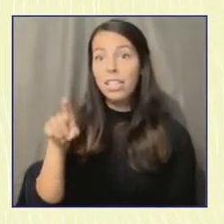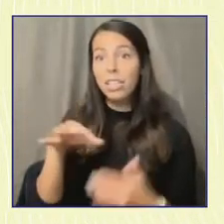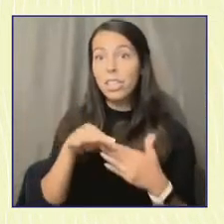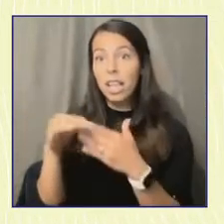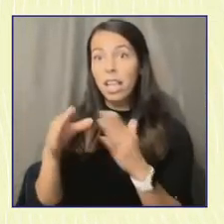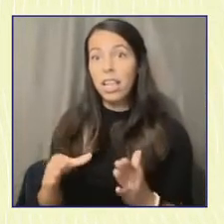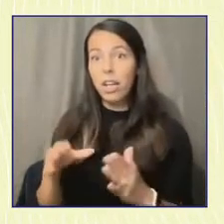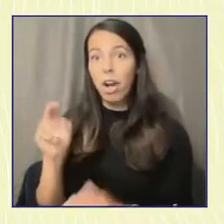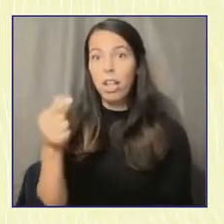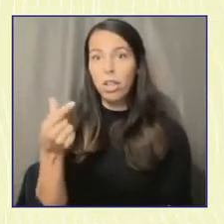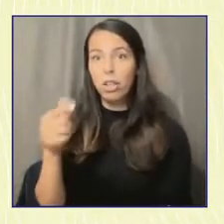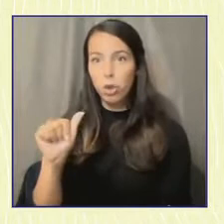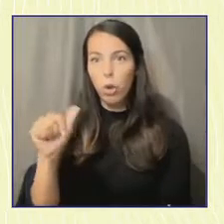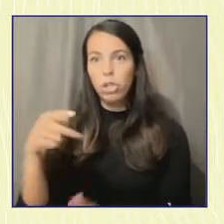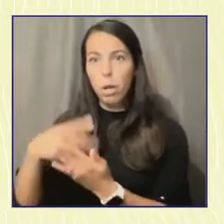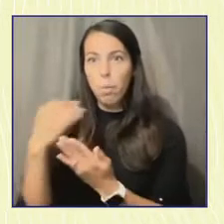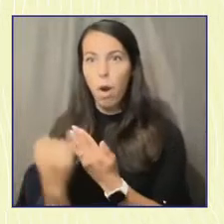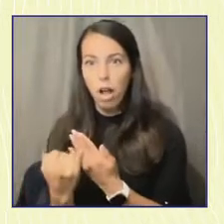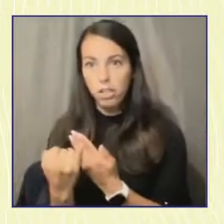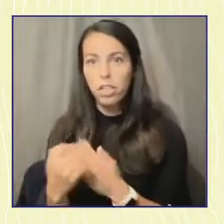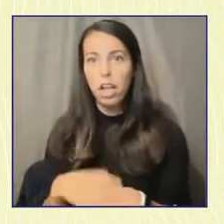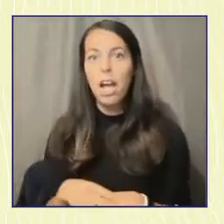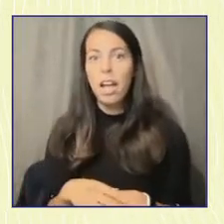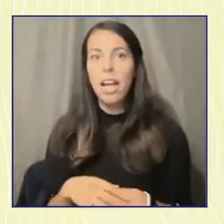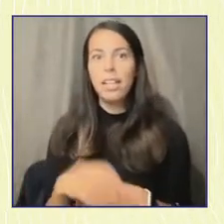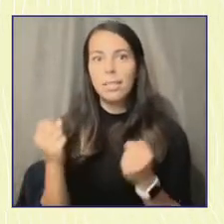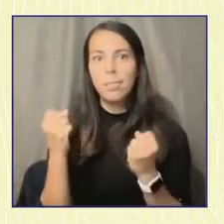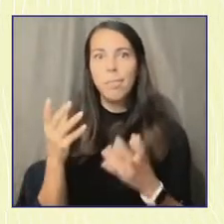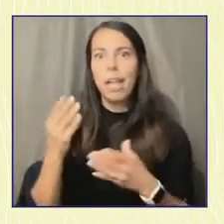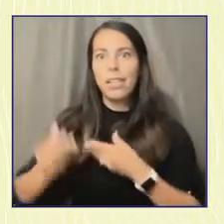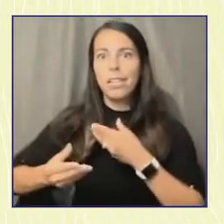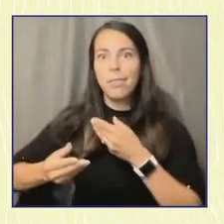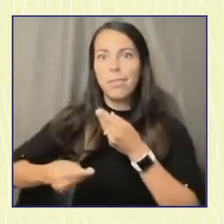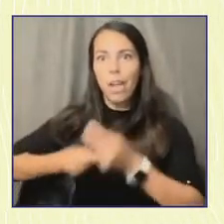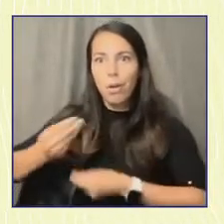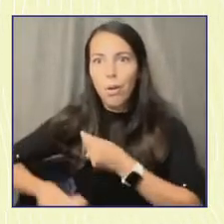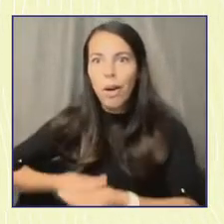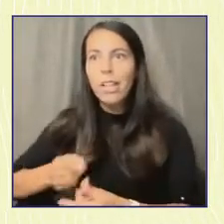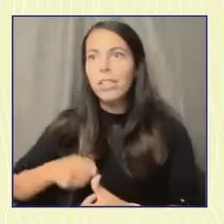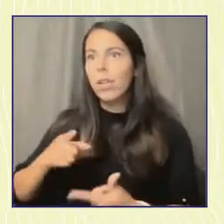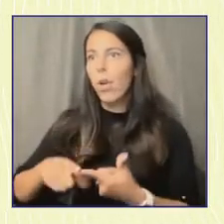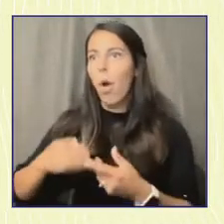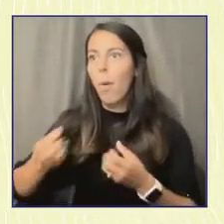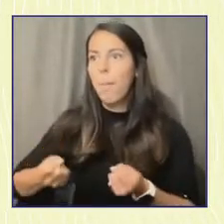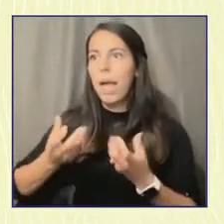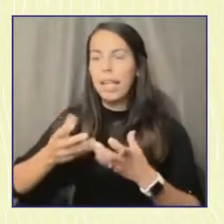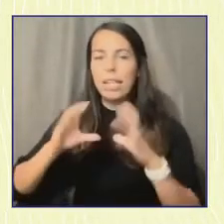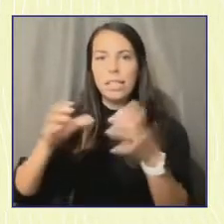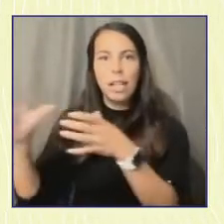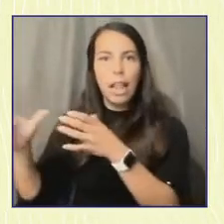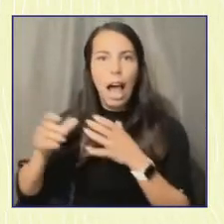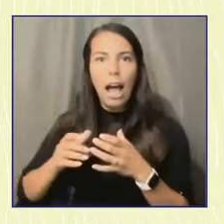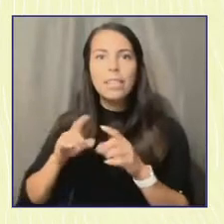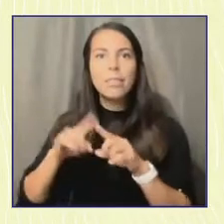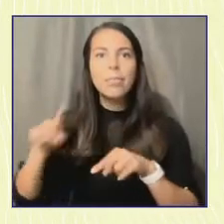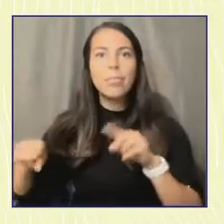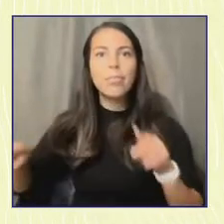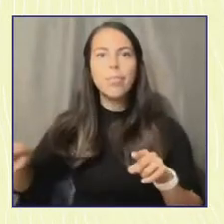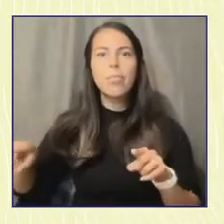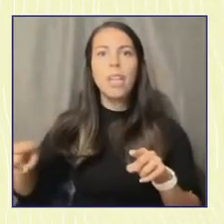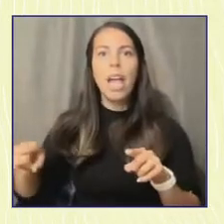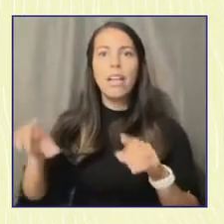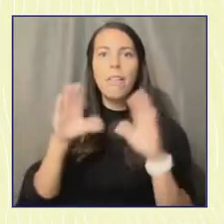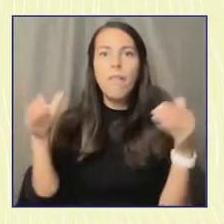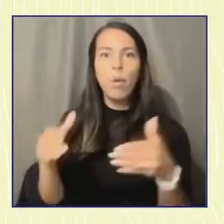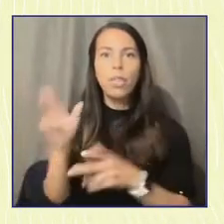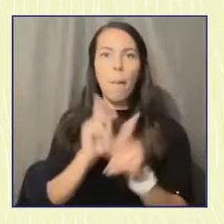multiracial, multigenerational, cross-class movement working to elevate the voices of Georgians who have often been neglected. New